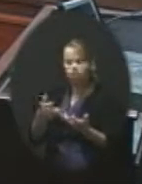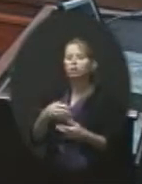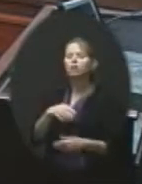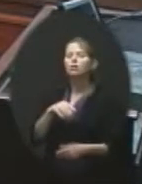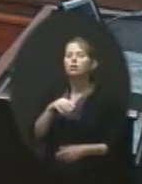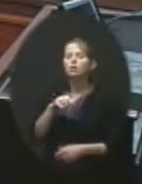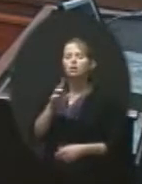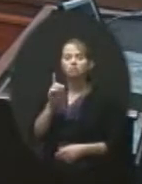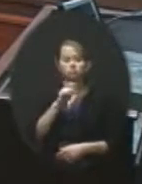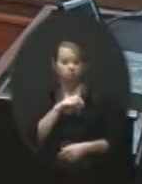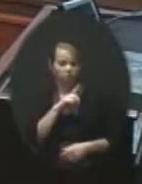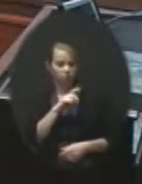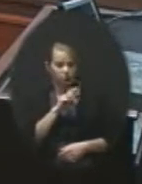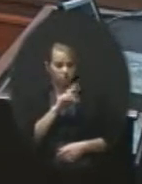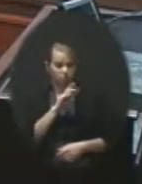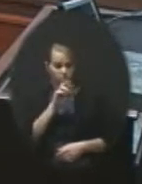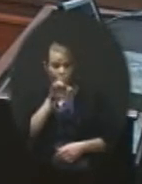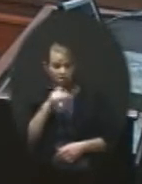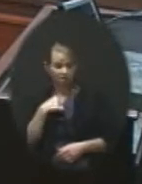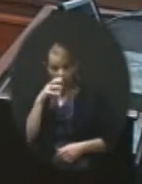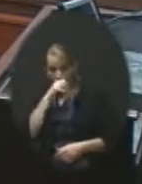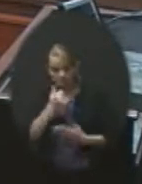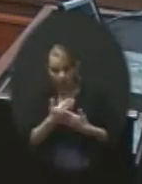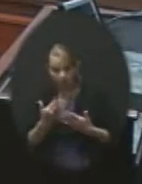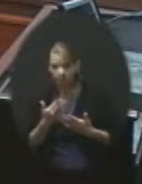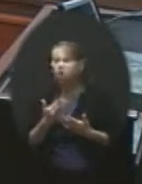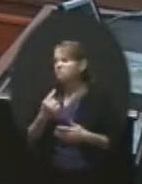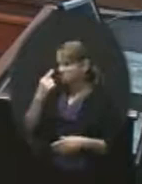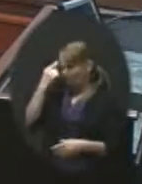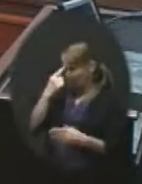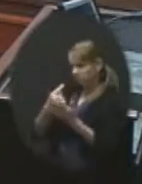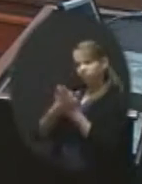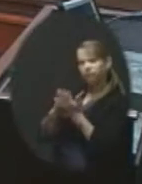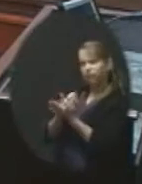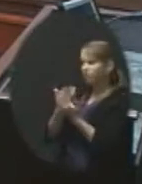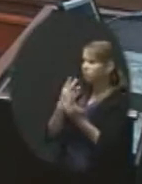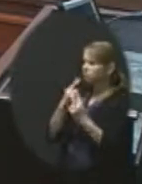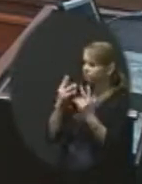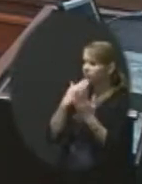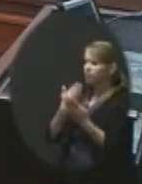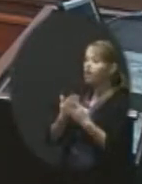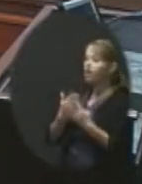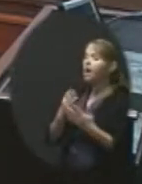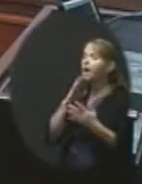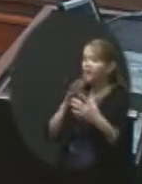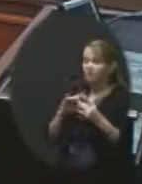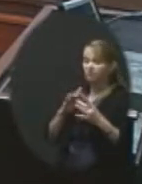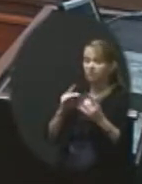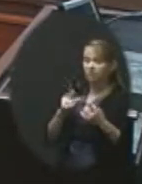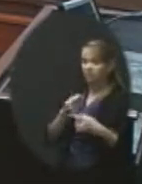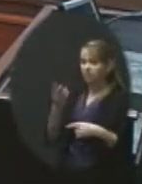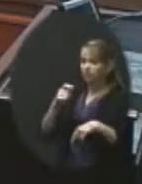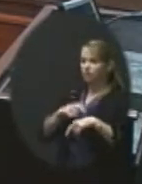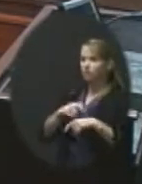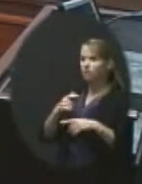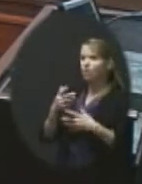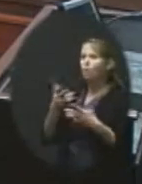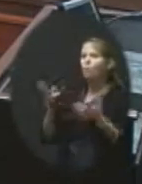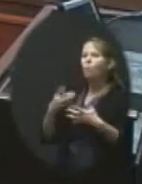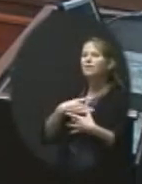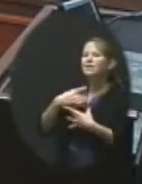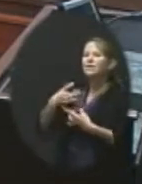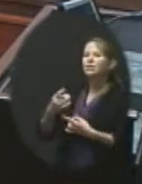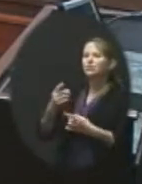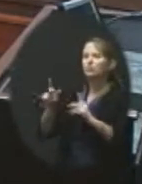did I miss anything? You covered it very well. Okay. And again, as has been said several times, the interesting part is once people stand up and start to make